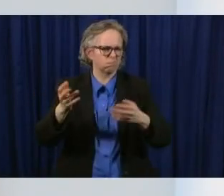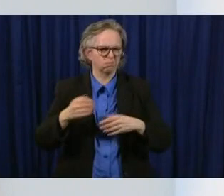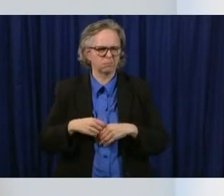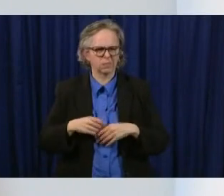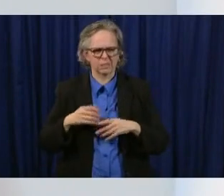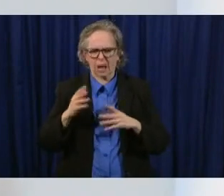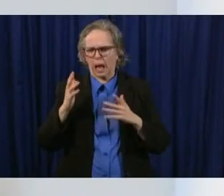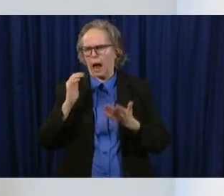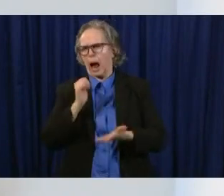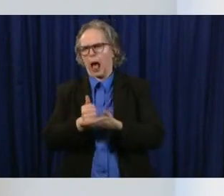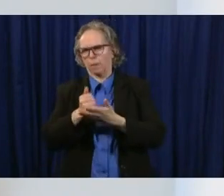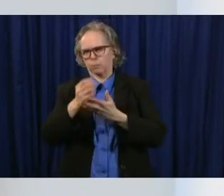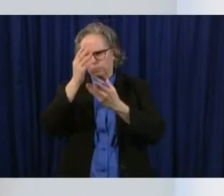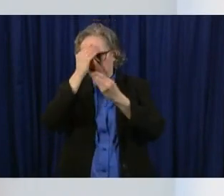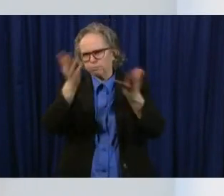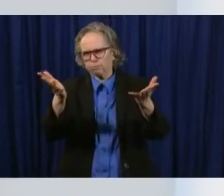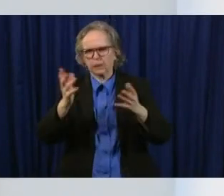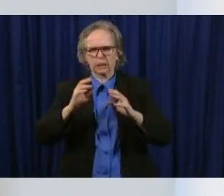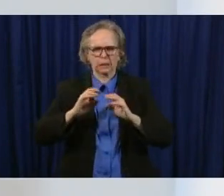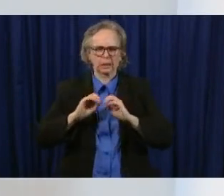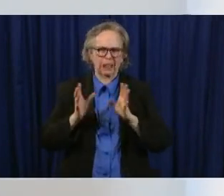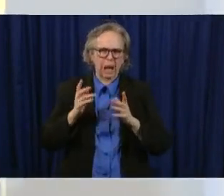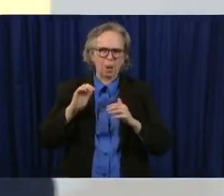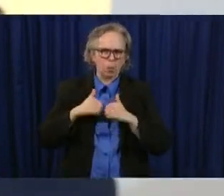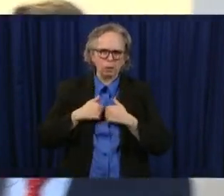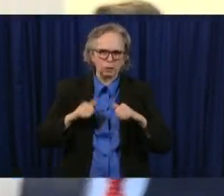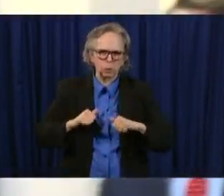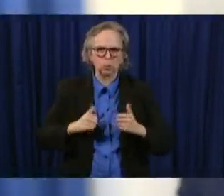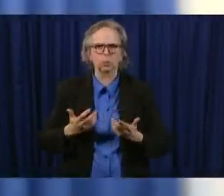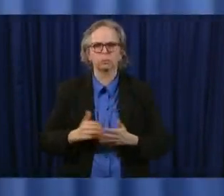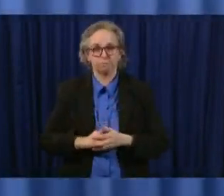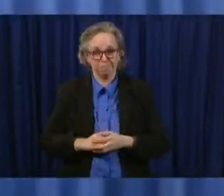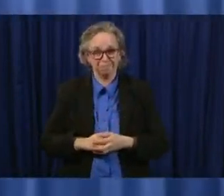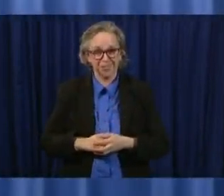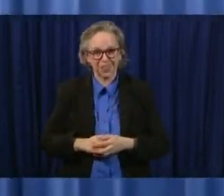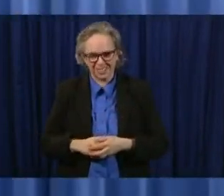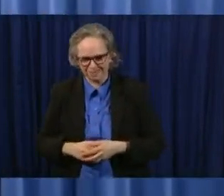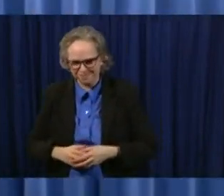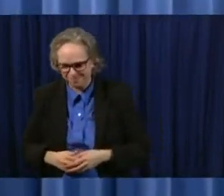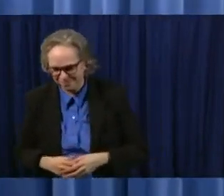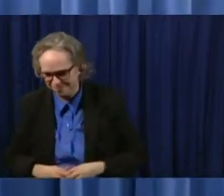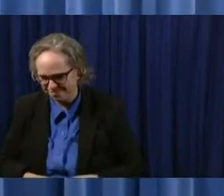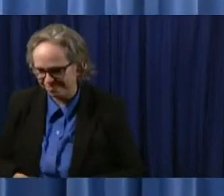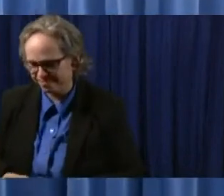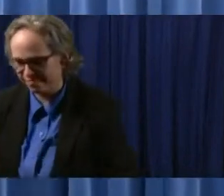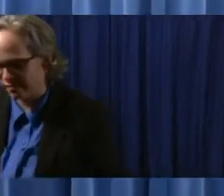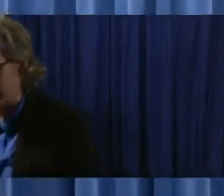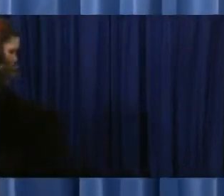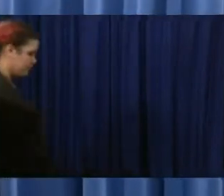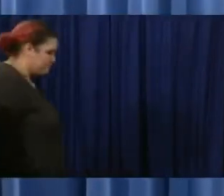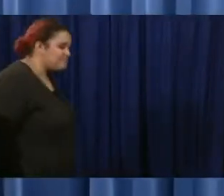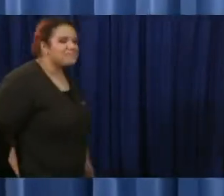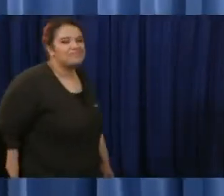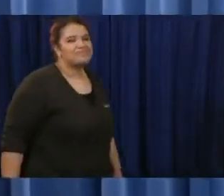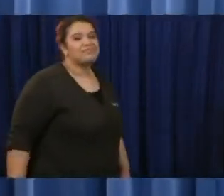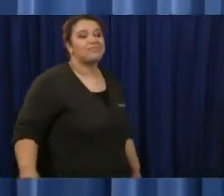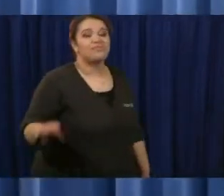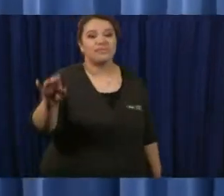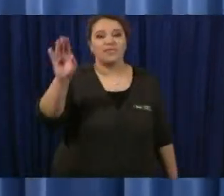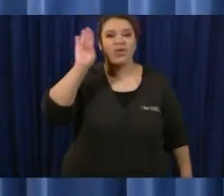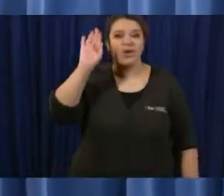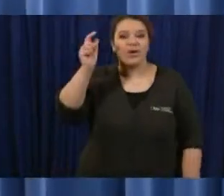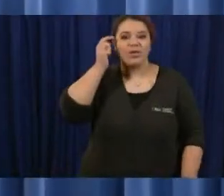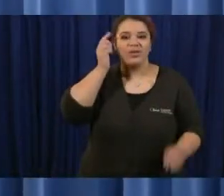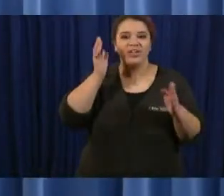businesses and the people who need to comply with it hello governor ben garberk with